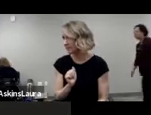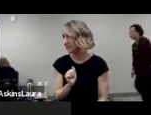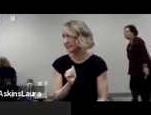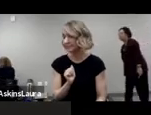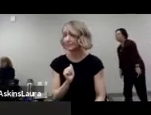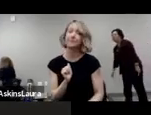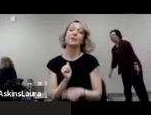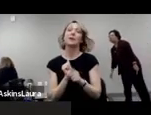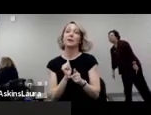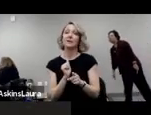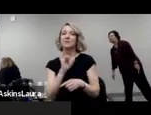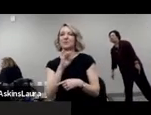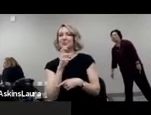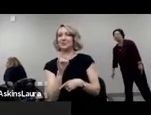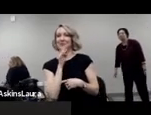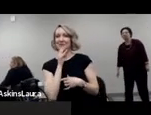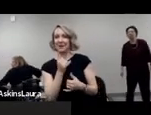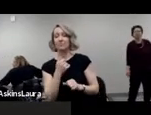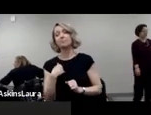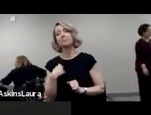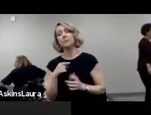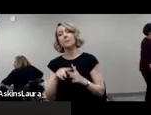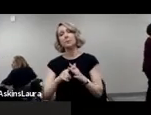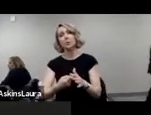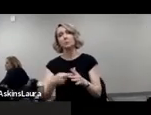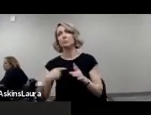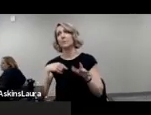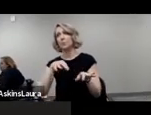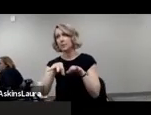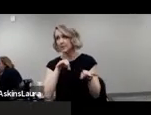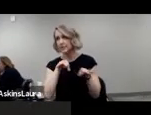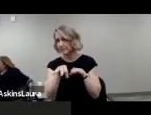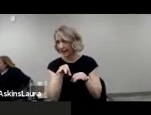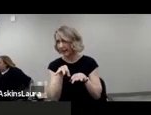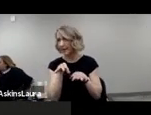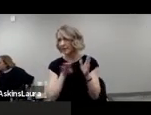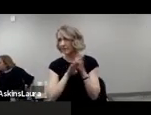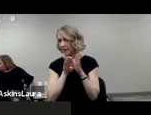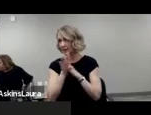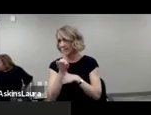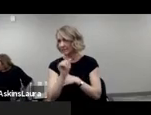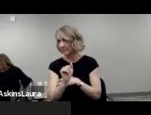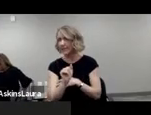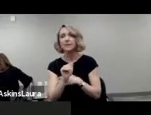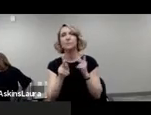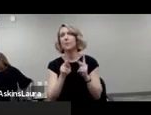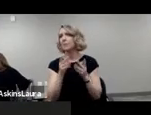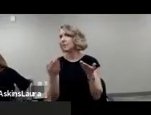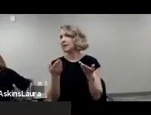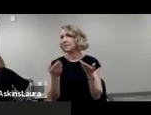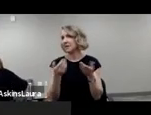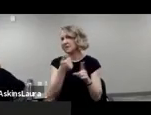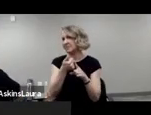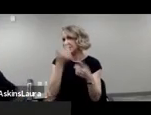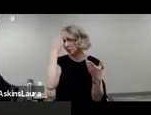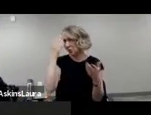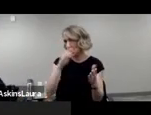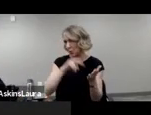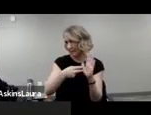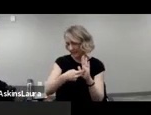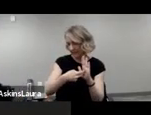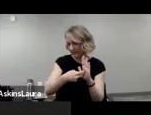so I'm going to get started just to explain developmental disabilities to folks who may not be familiar with it. So, developmental